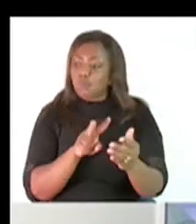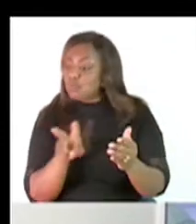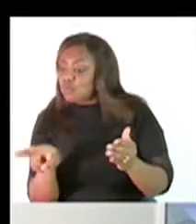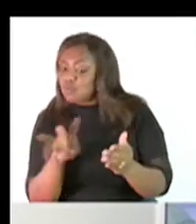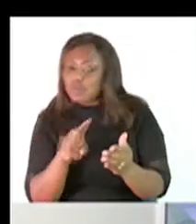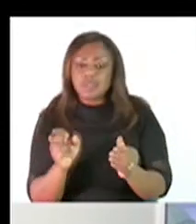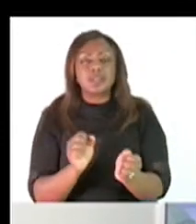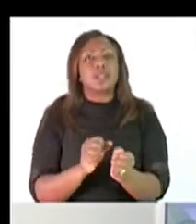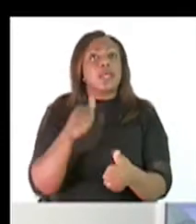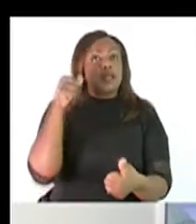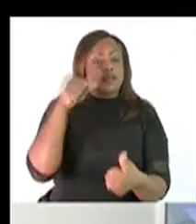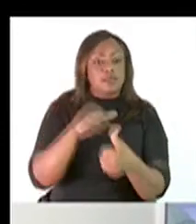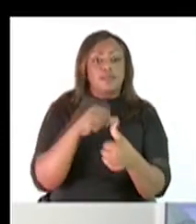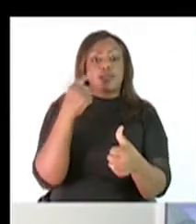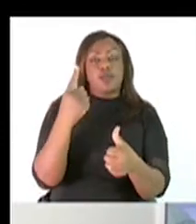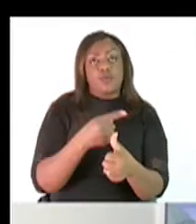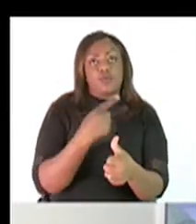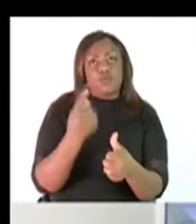sanitize.